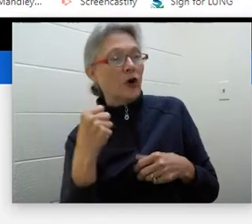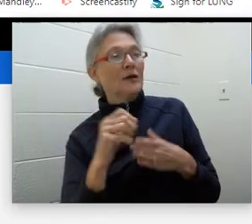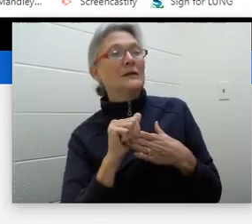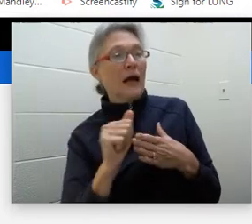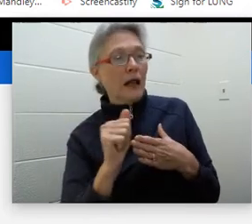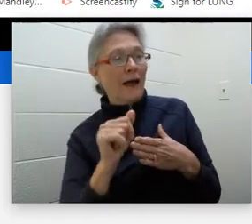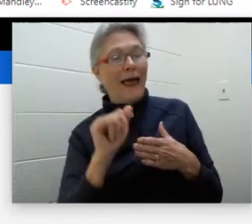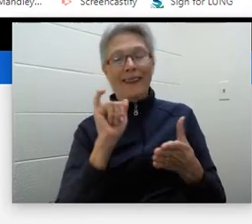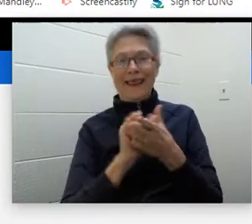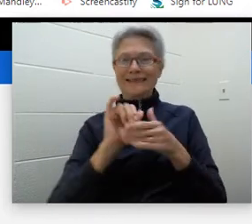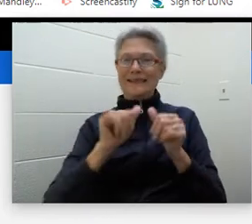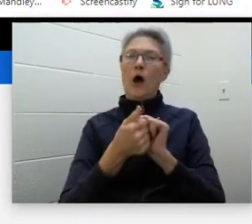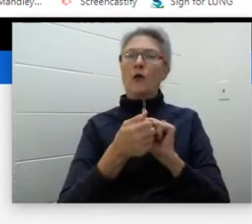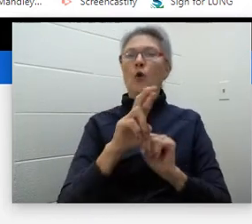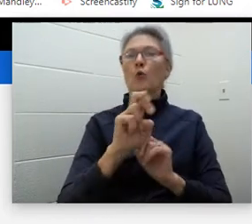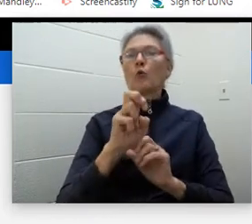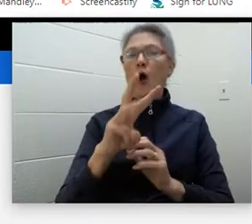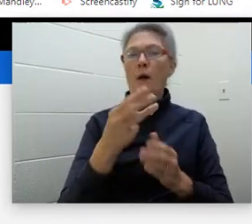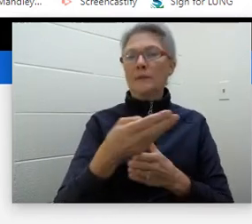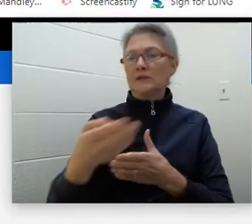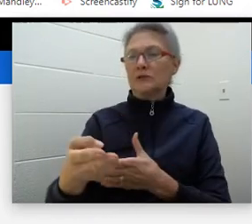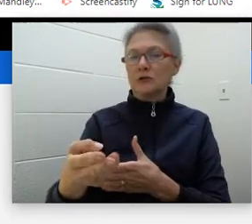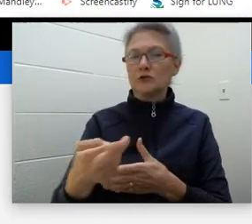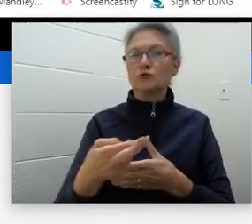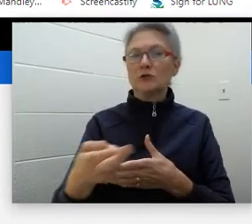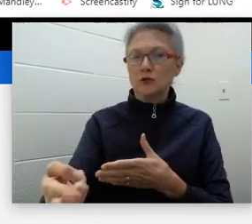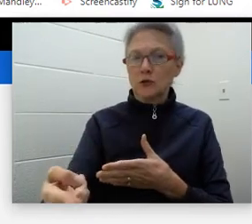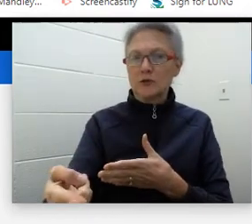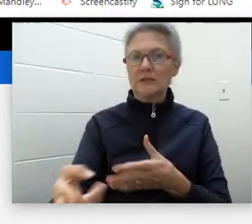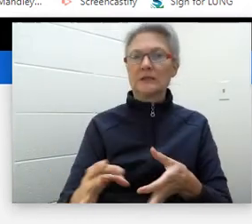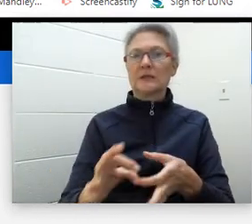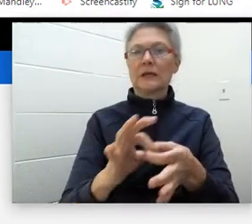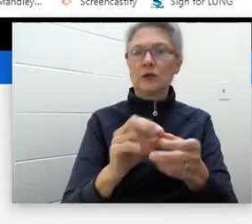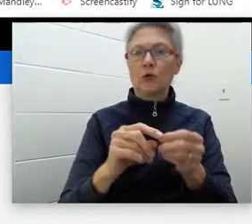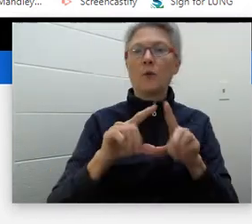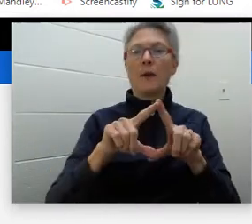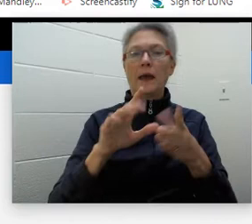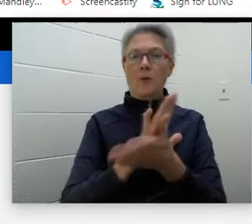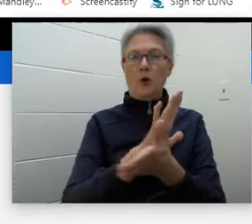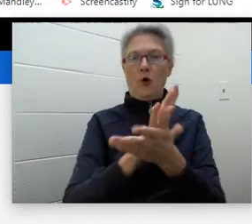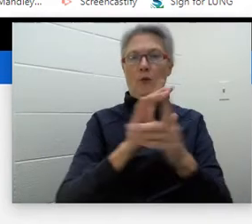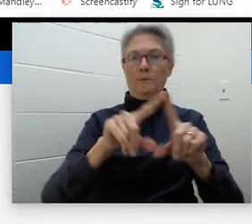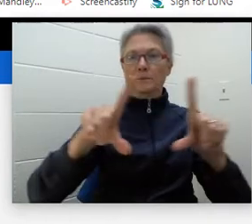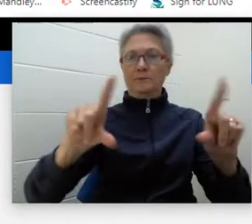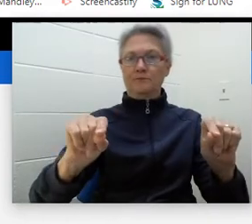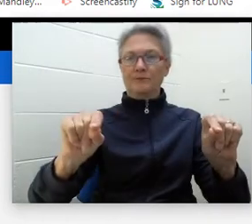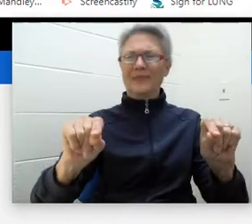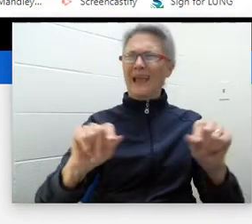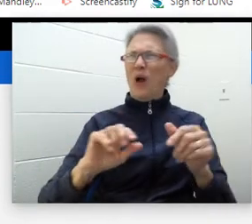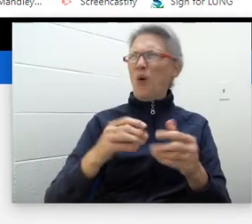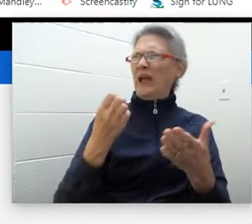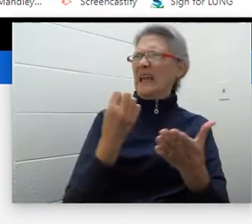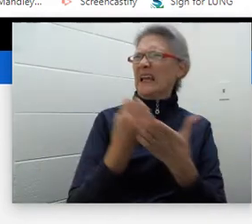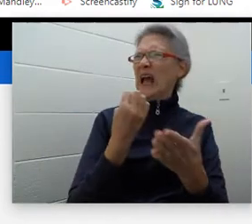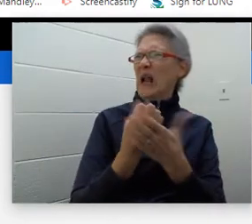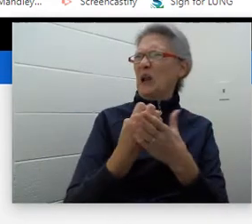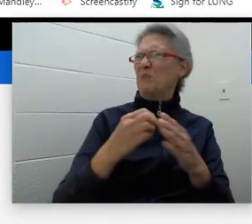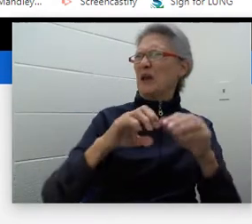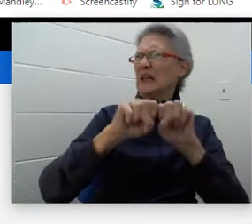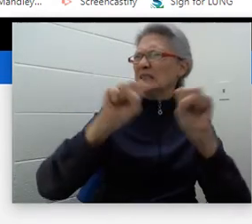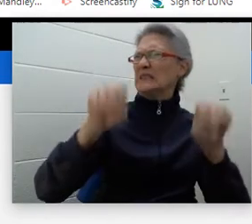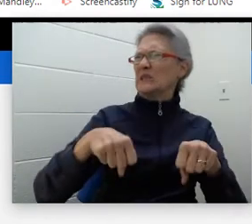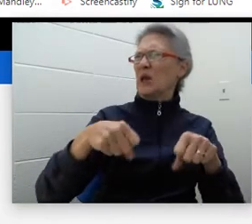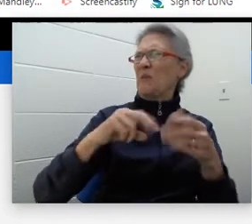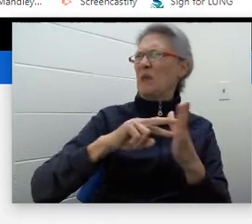right? And that's how the raw material is linked to this piece of paper right here. So, what does the economy mean? Well,